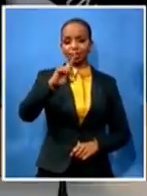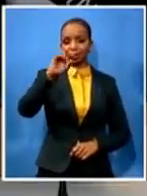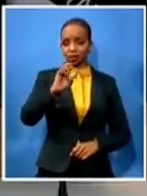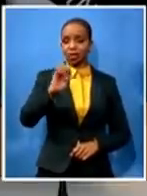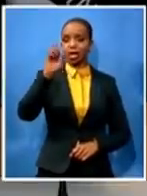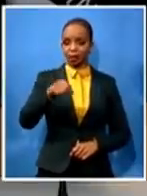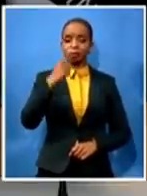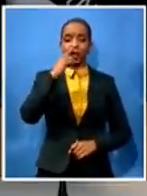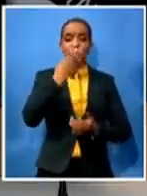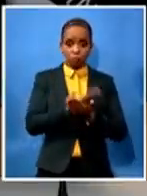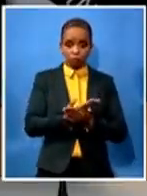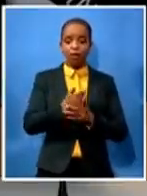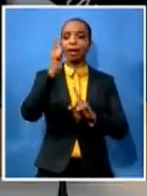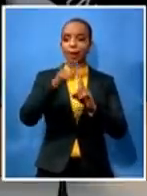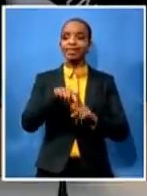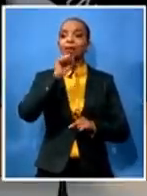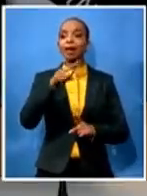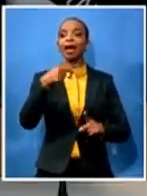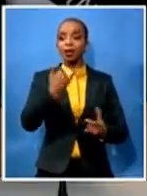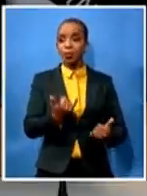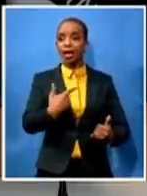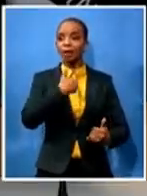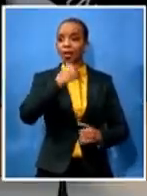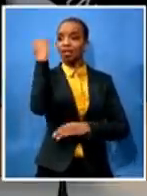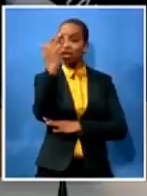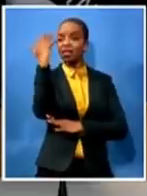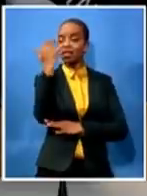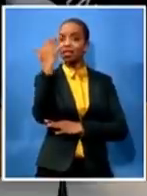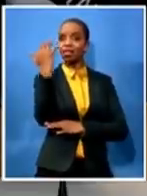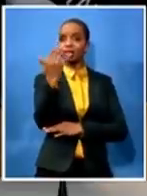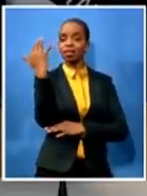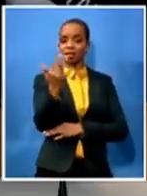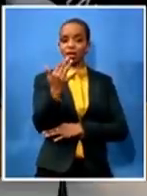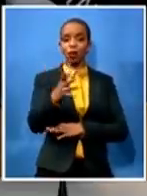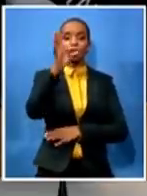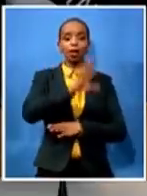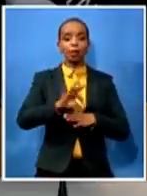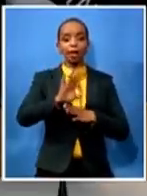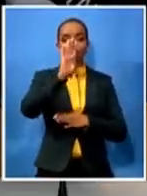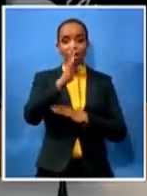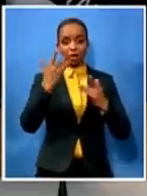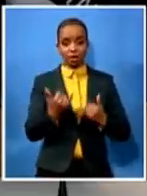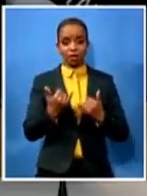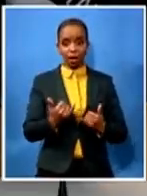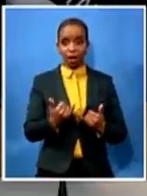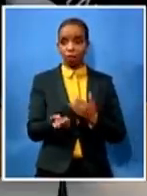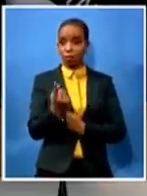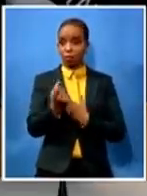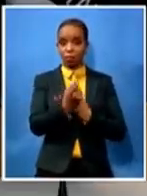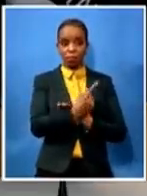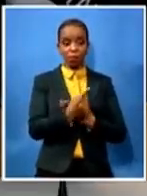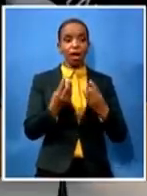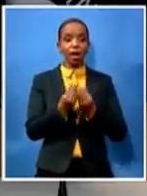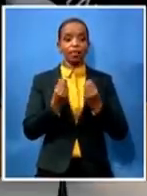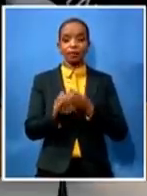with crime being on the rise with all the issues that are happening i've said it i've invested on i have to